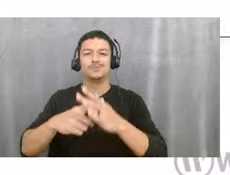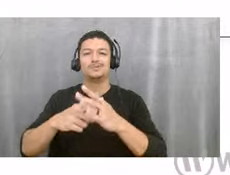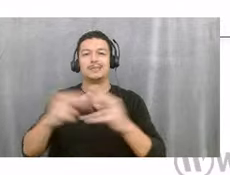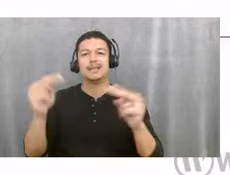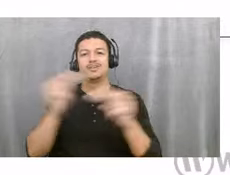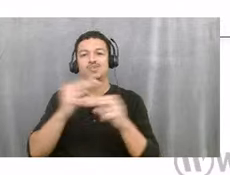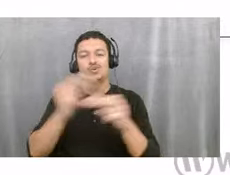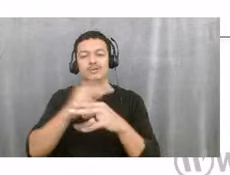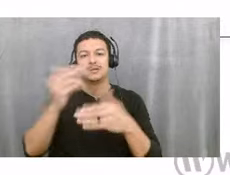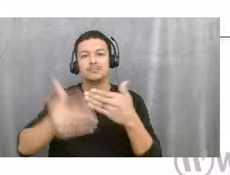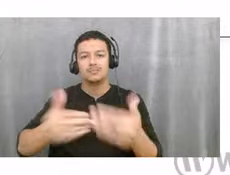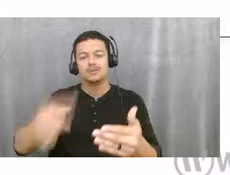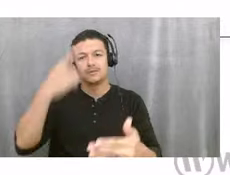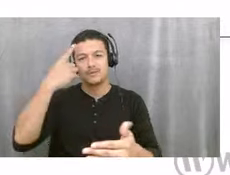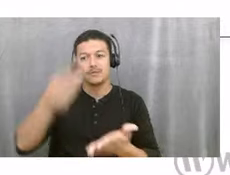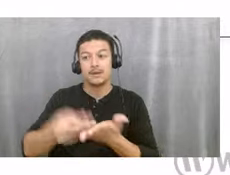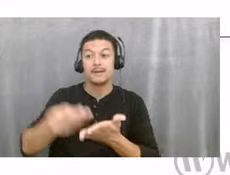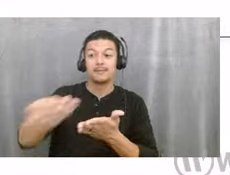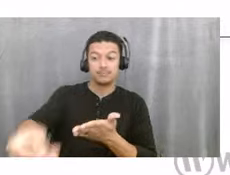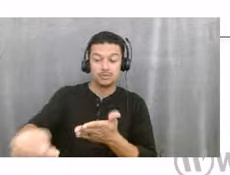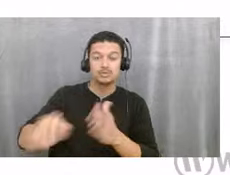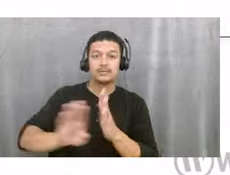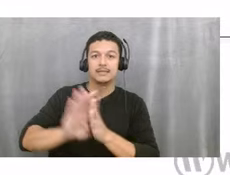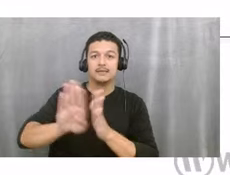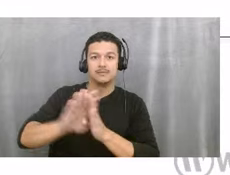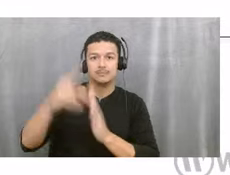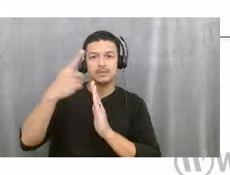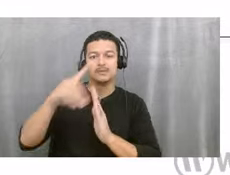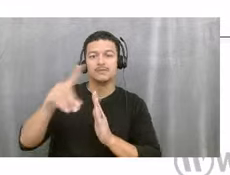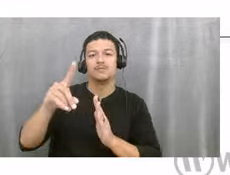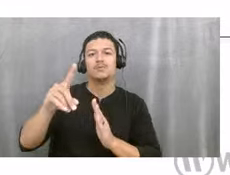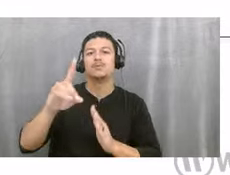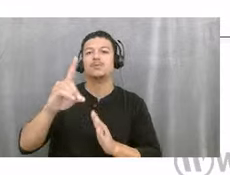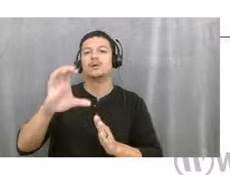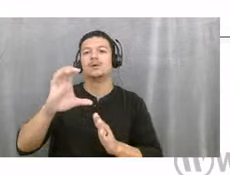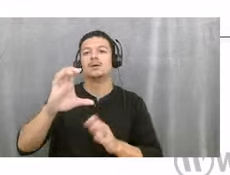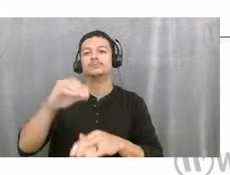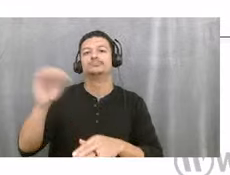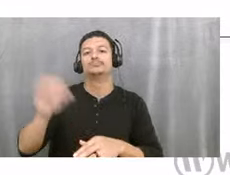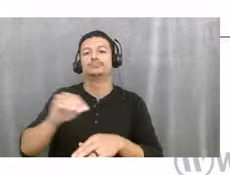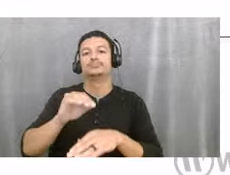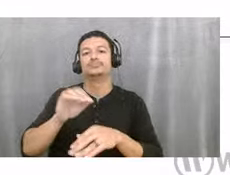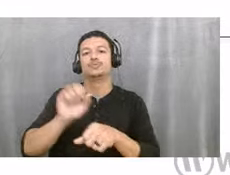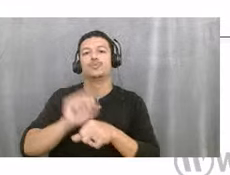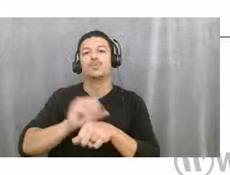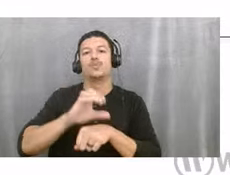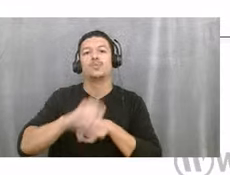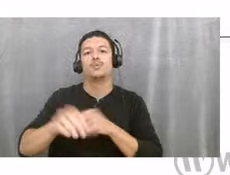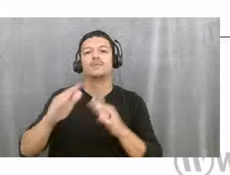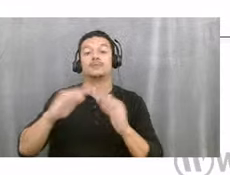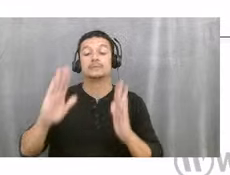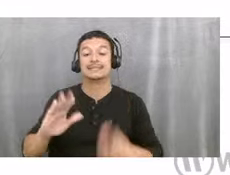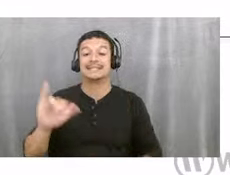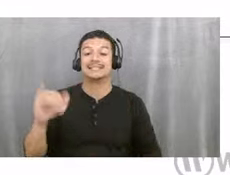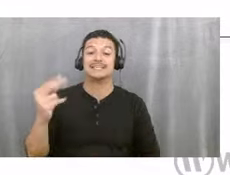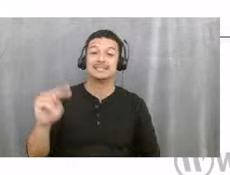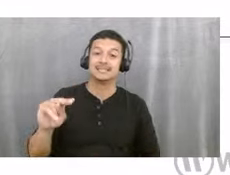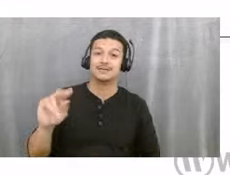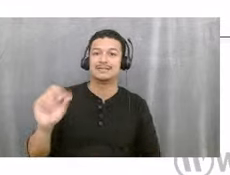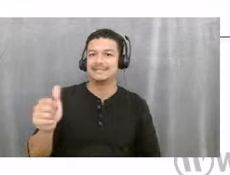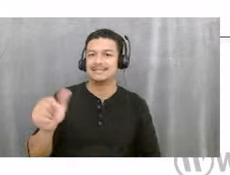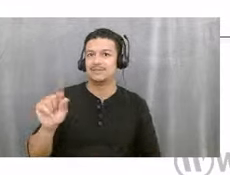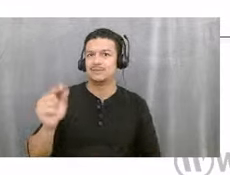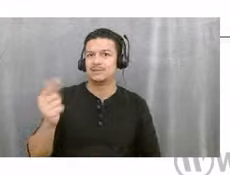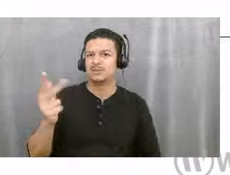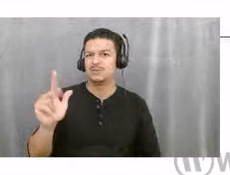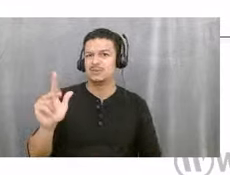and development of the site for 100% affordable workforce housing. And then on January 10, 2023, almost exactly a year ago,